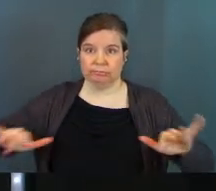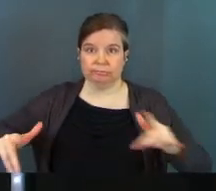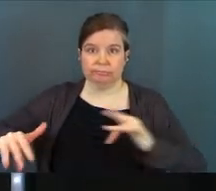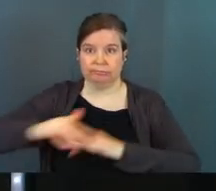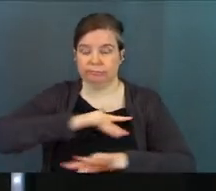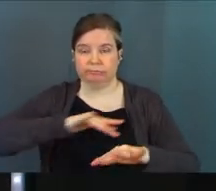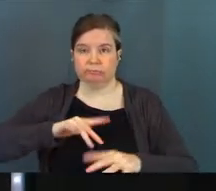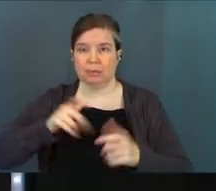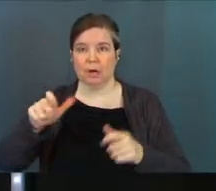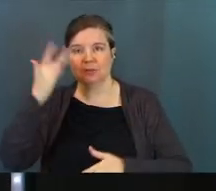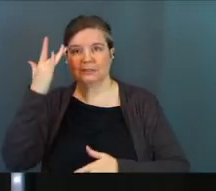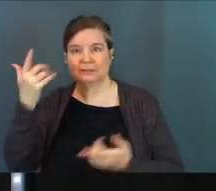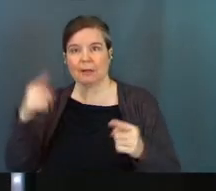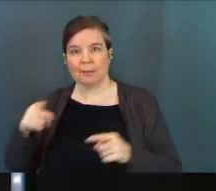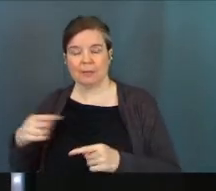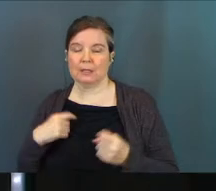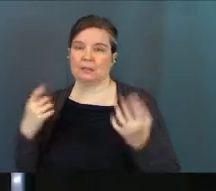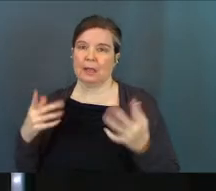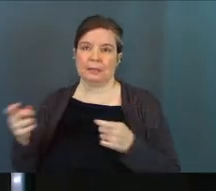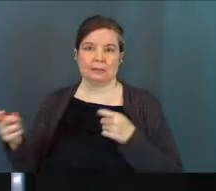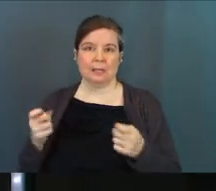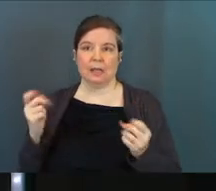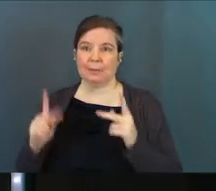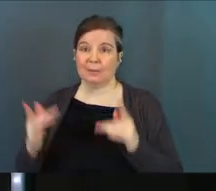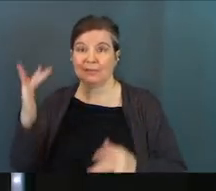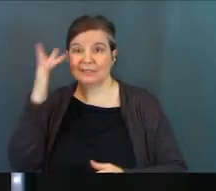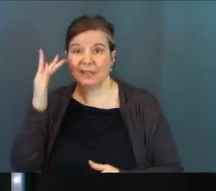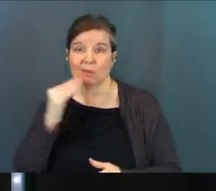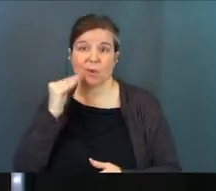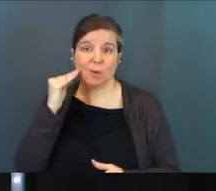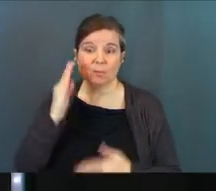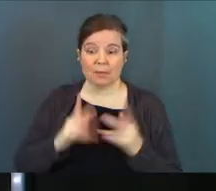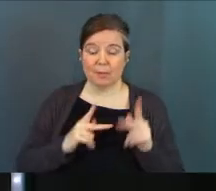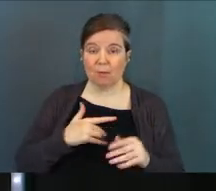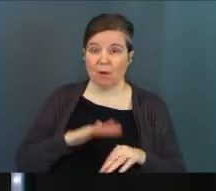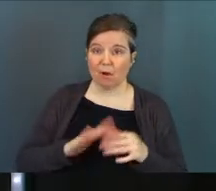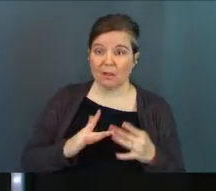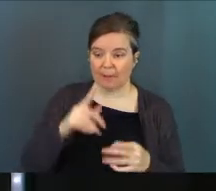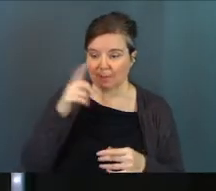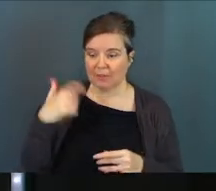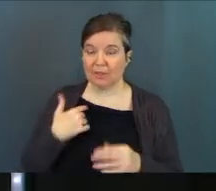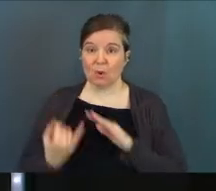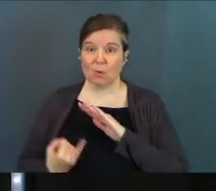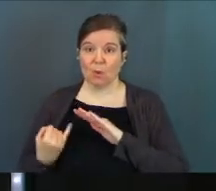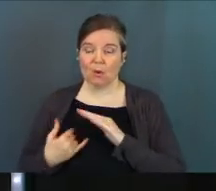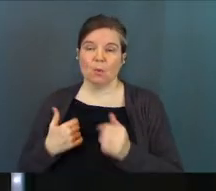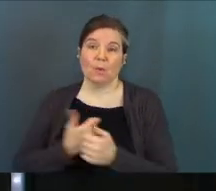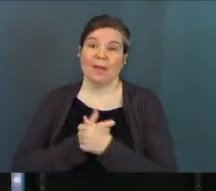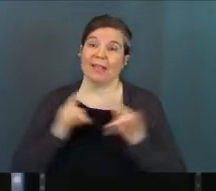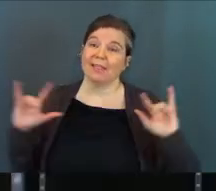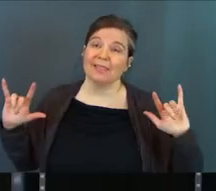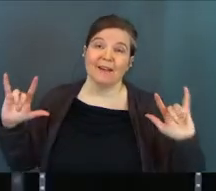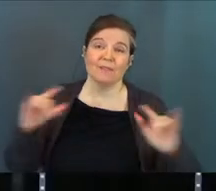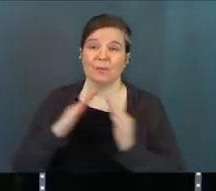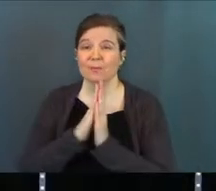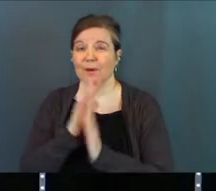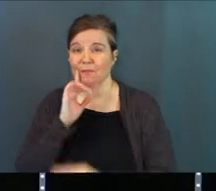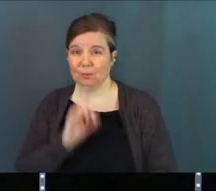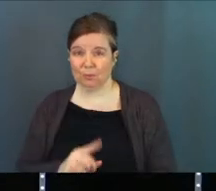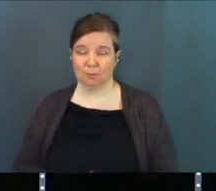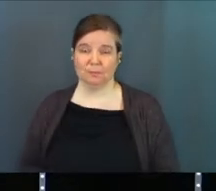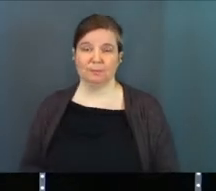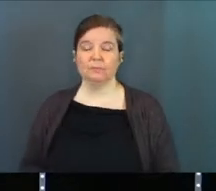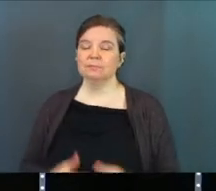right now, and it's a lot to handle. A lot of people are sick. They're at home. Some people are online right now because they're in quarantine. We love you guys and we're praying for you.